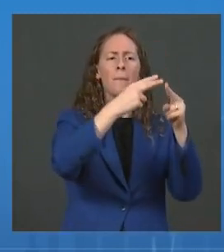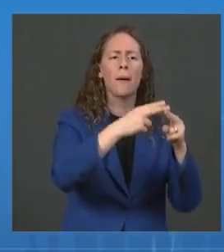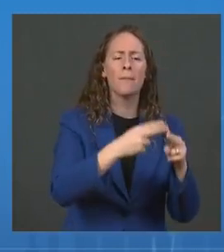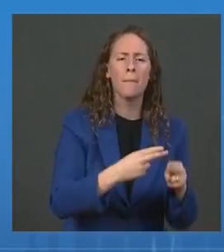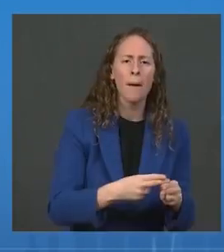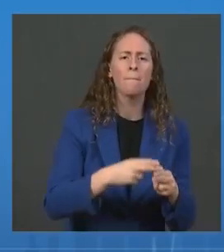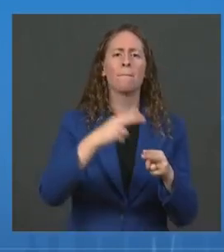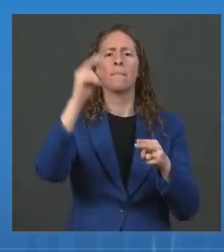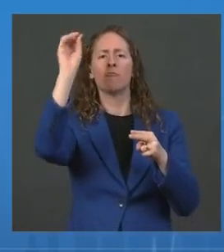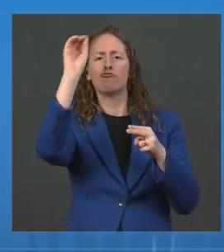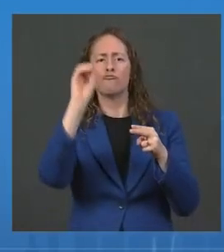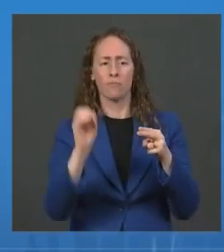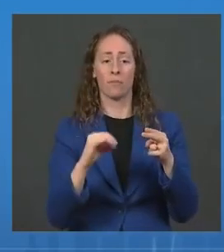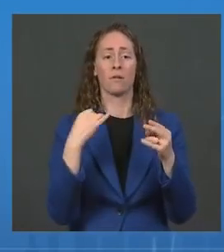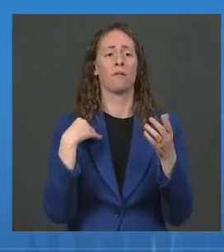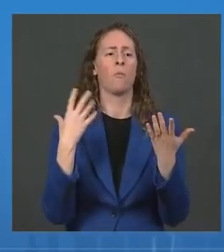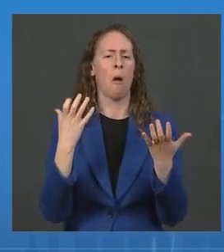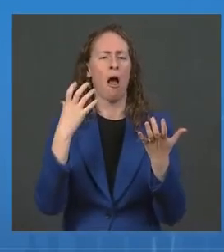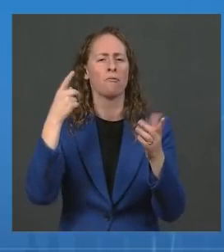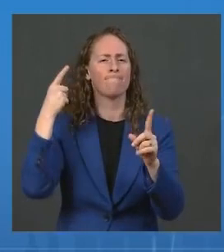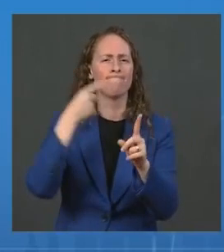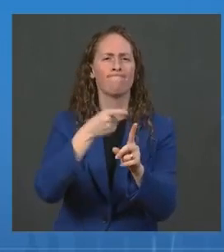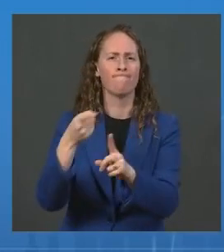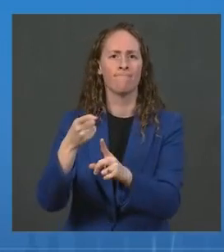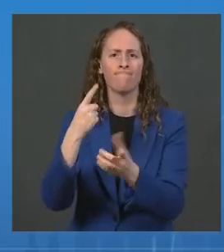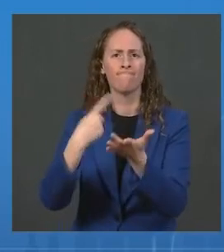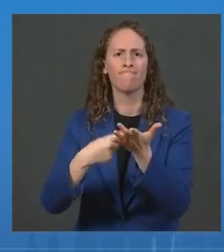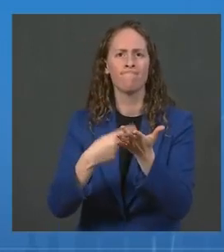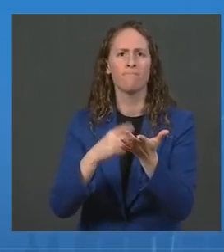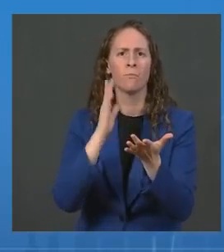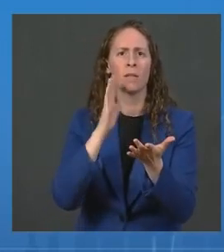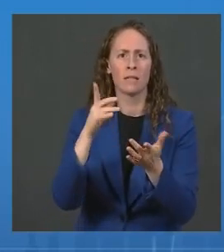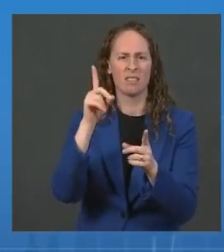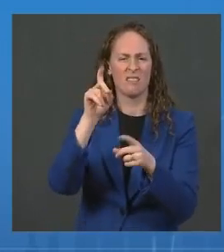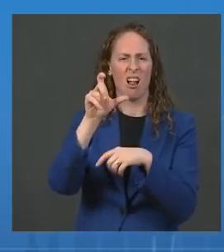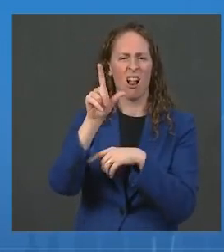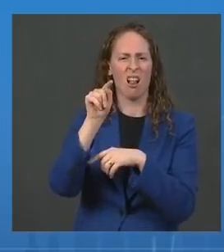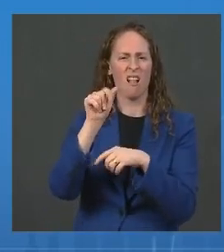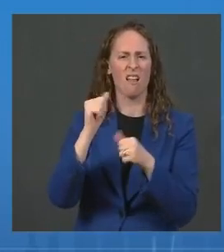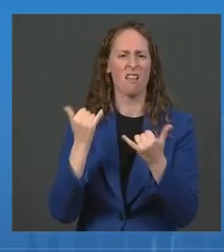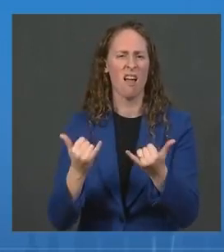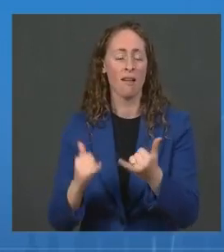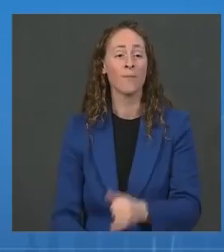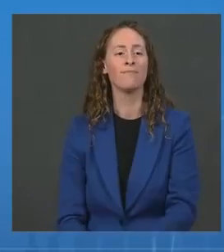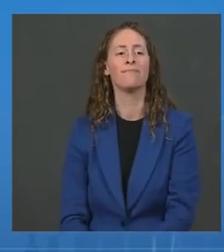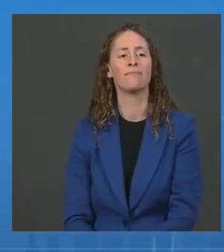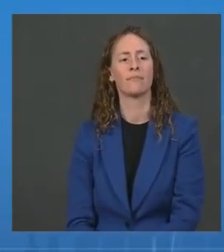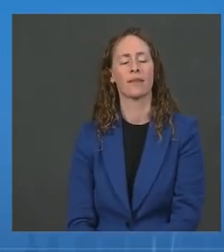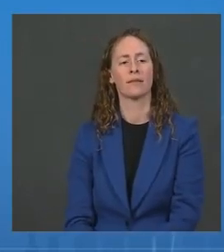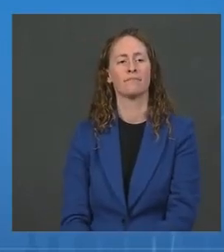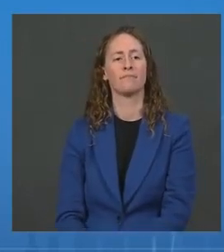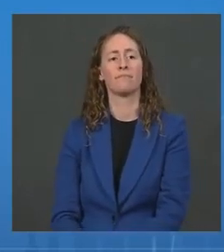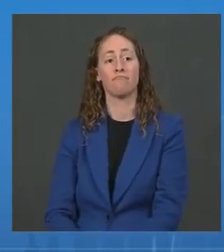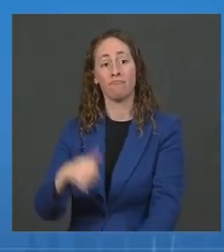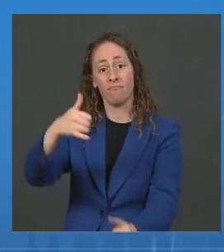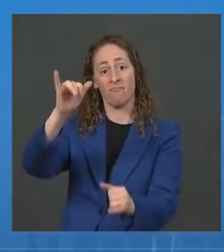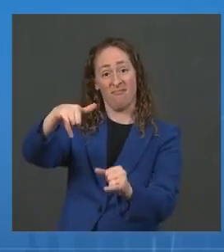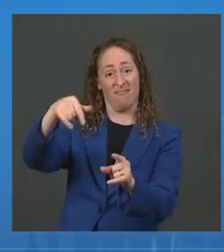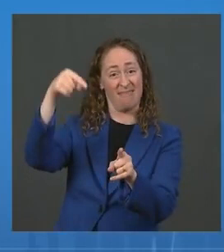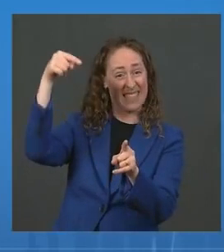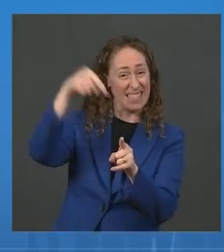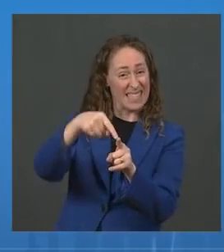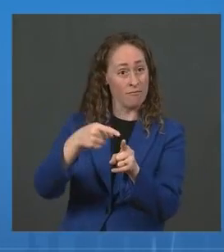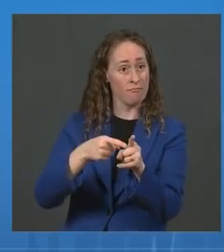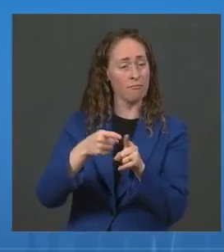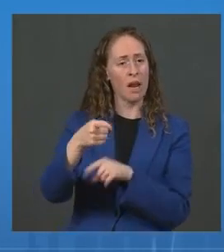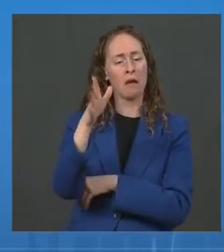variant. Next slide. As you can see from this slide, this variant has become extraordinary in its ability